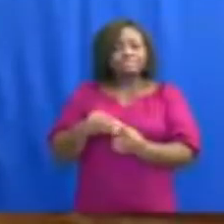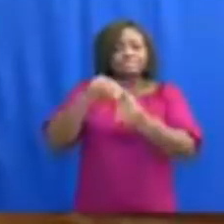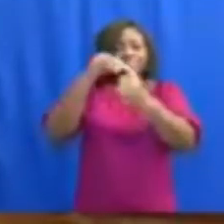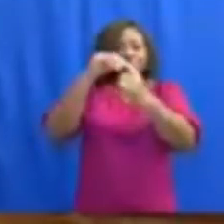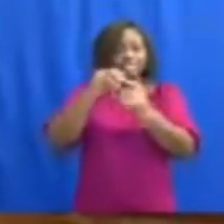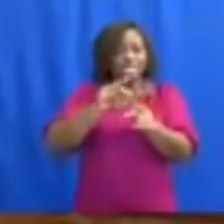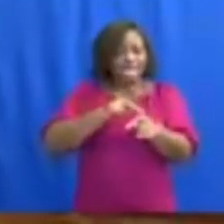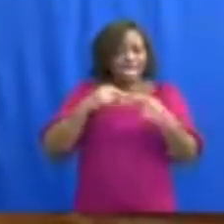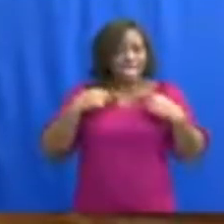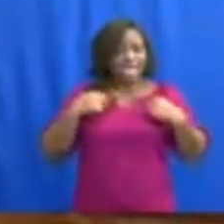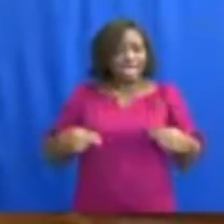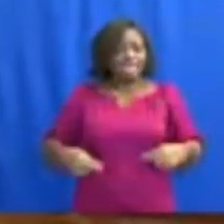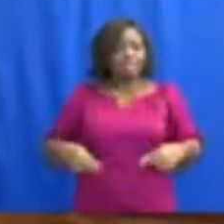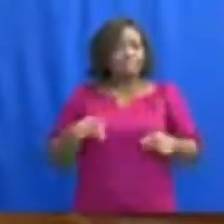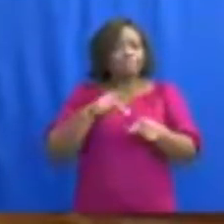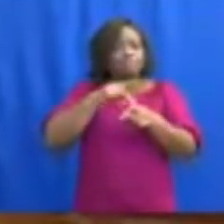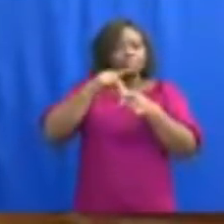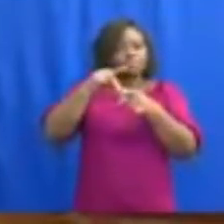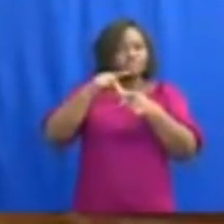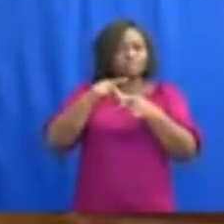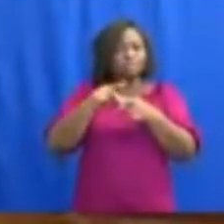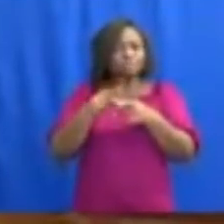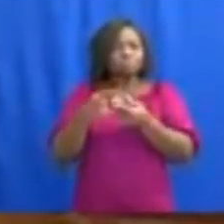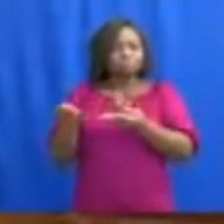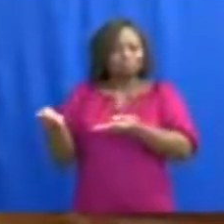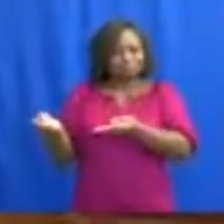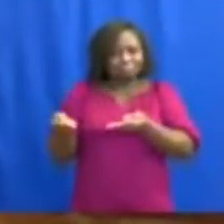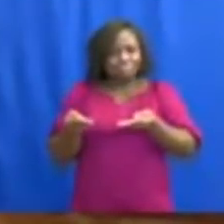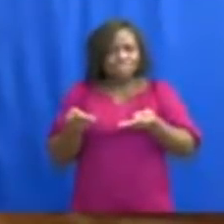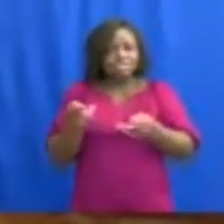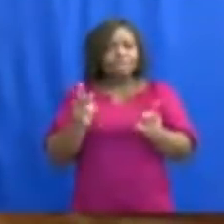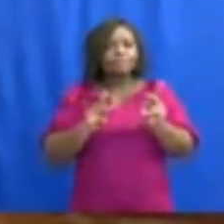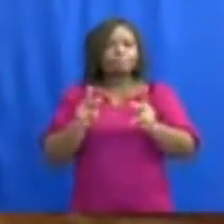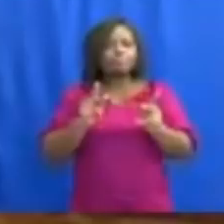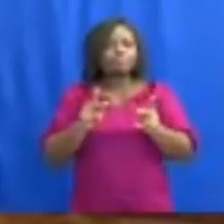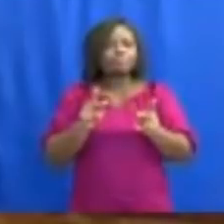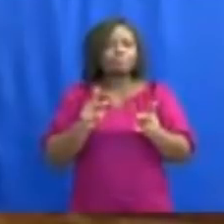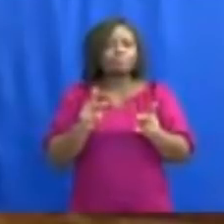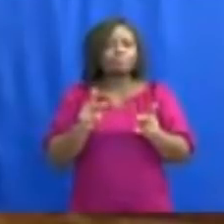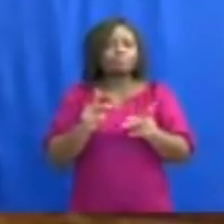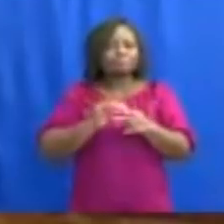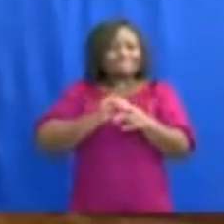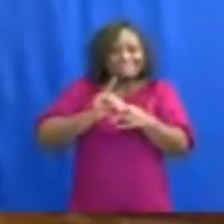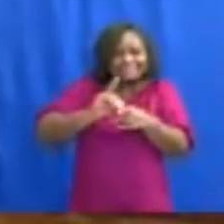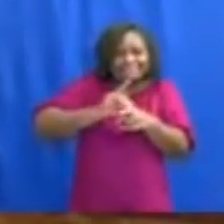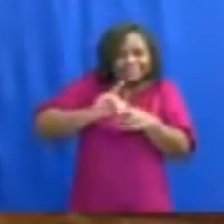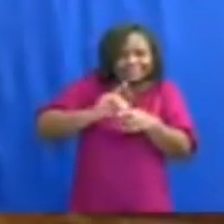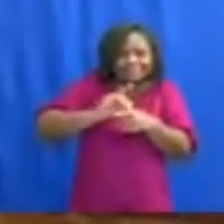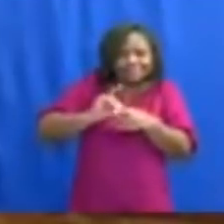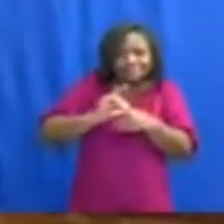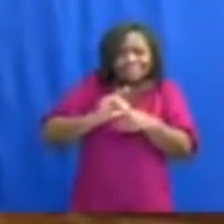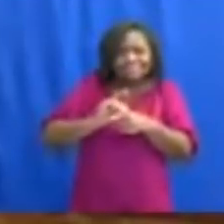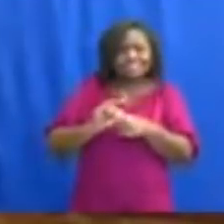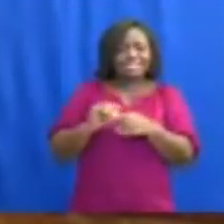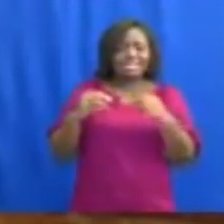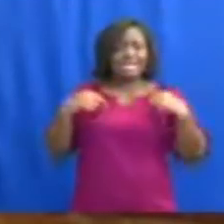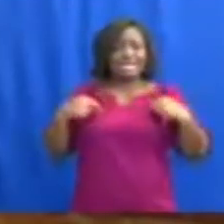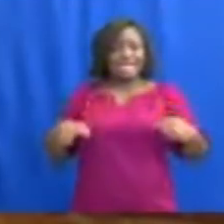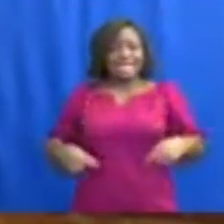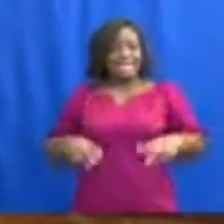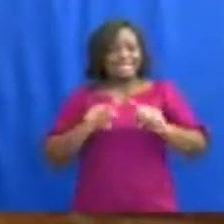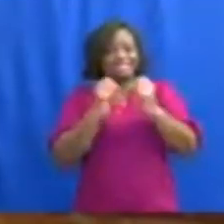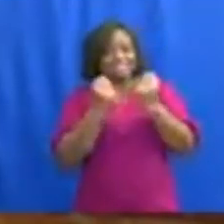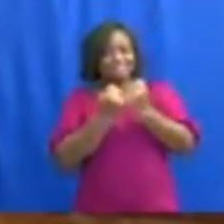professionals to complement the respective resident multidisciplinary health teams at various